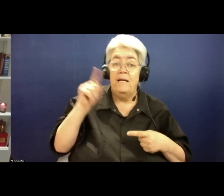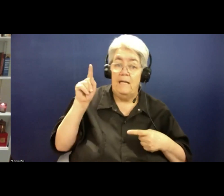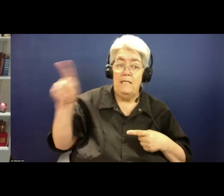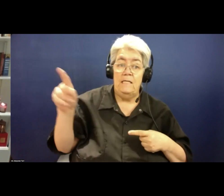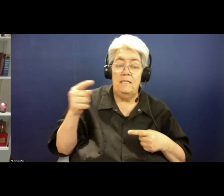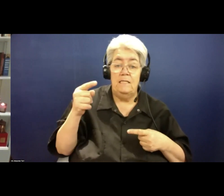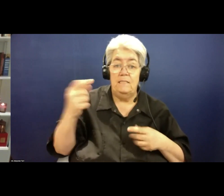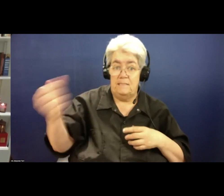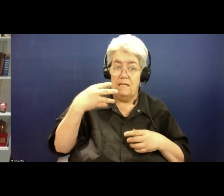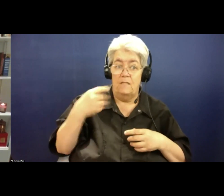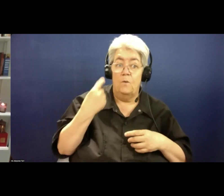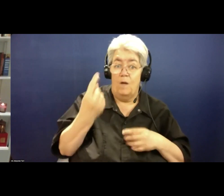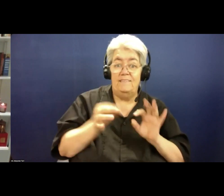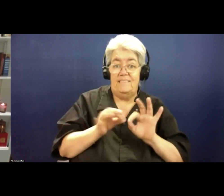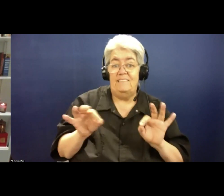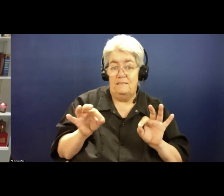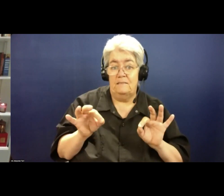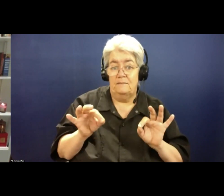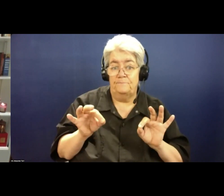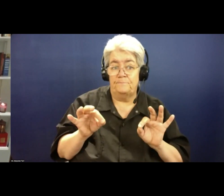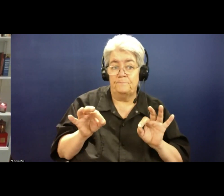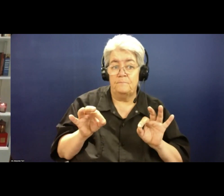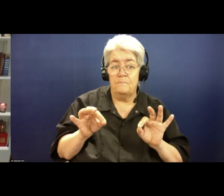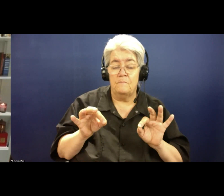-sentence letter to me,